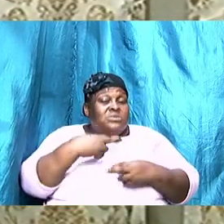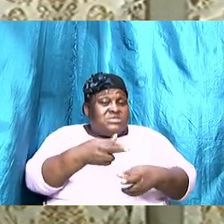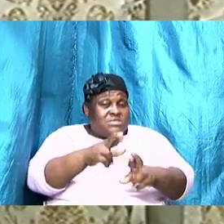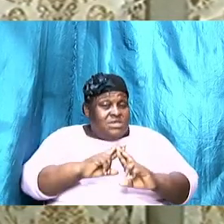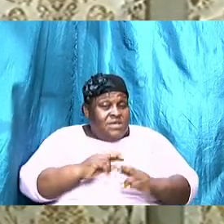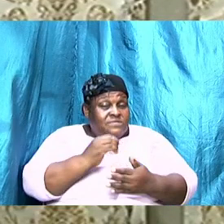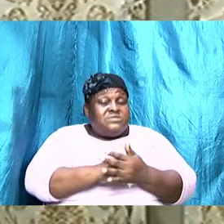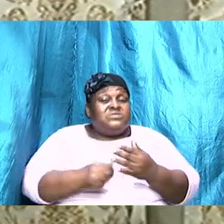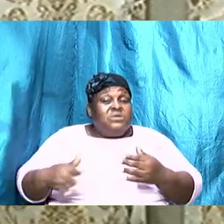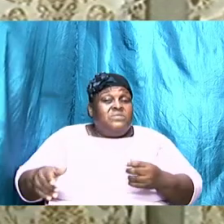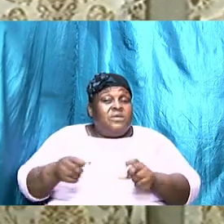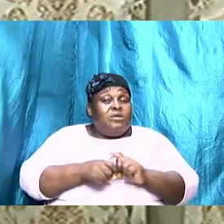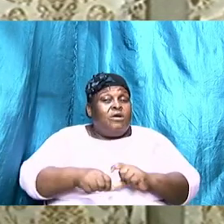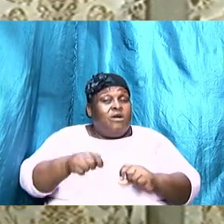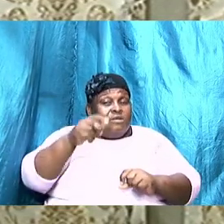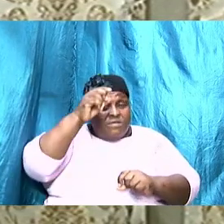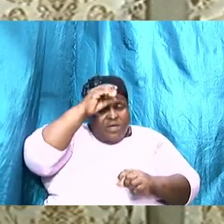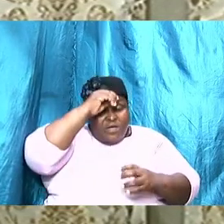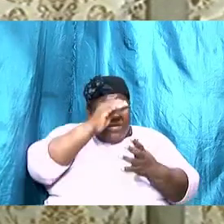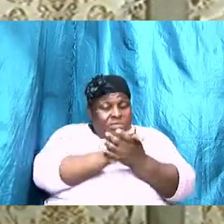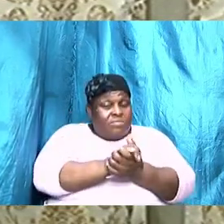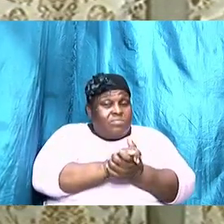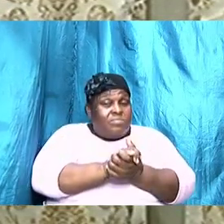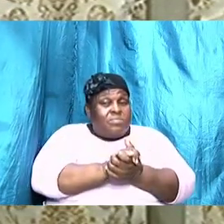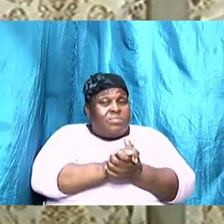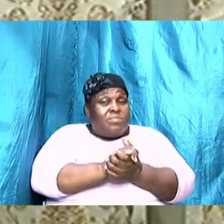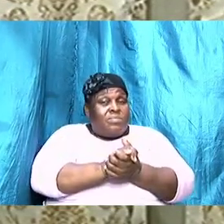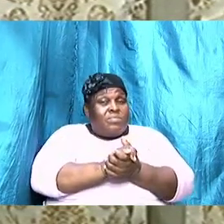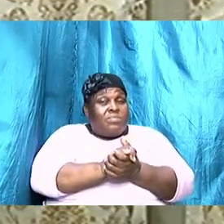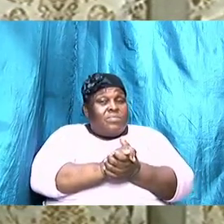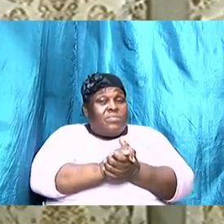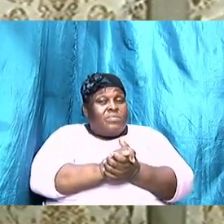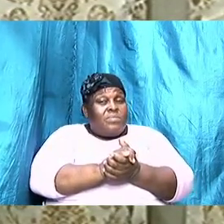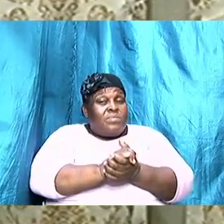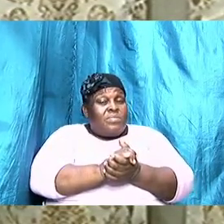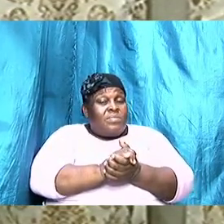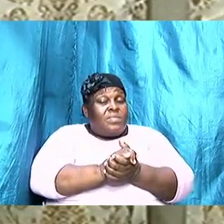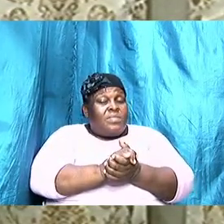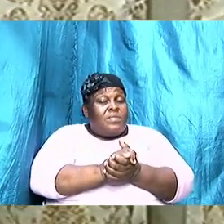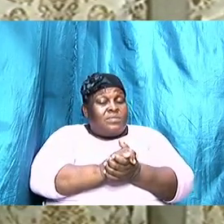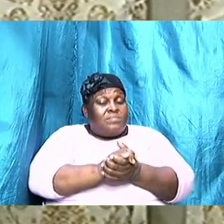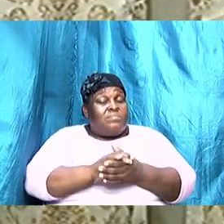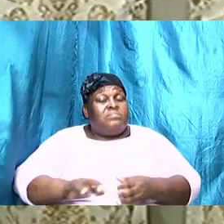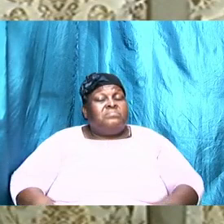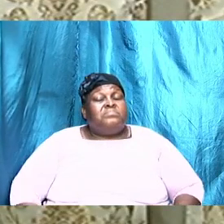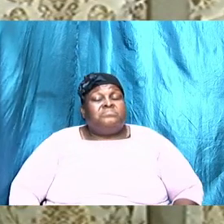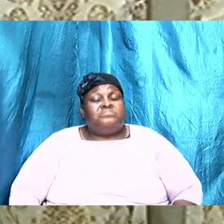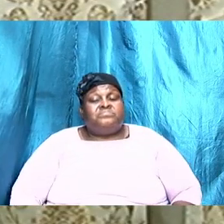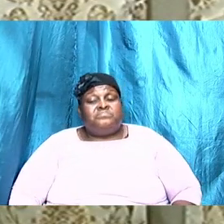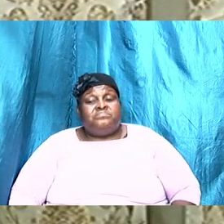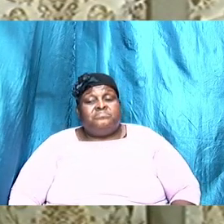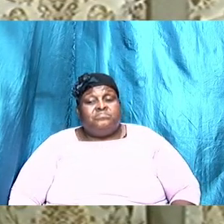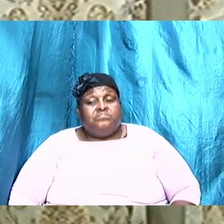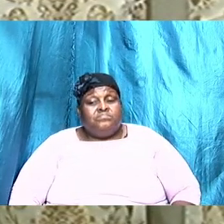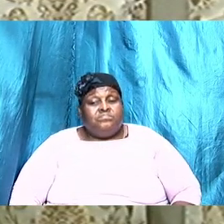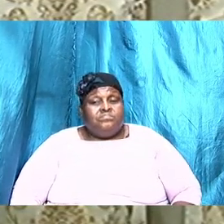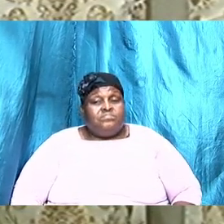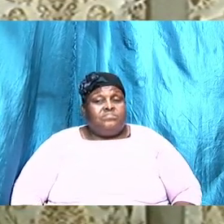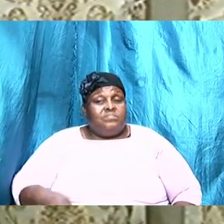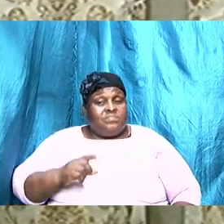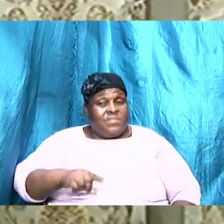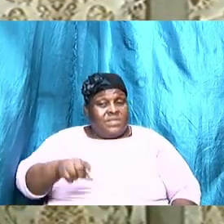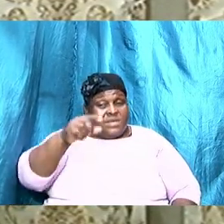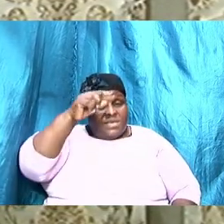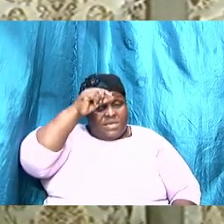to receive something from the hand of her husband he is